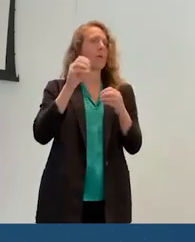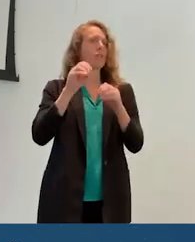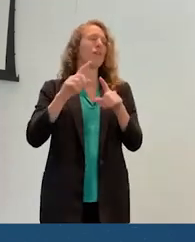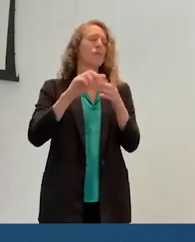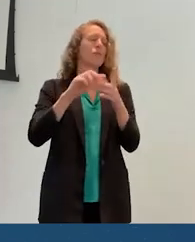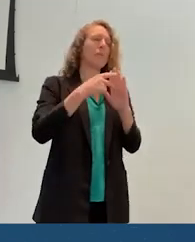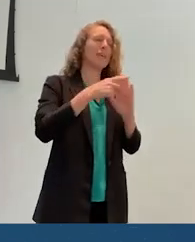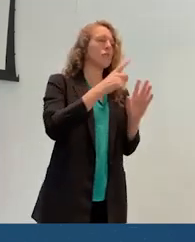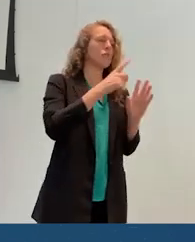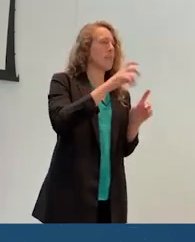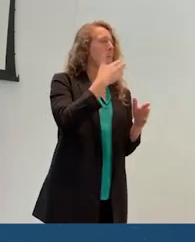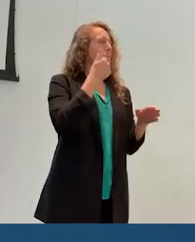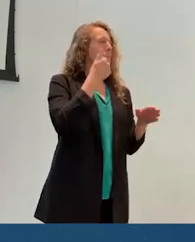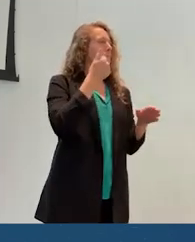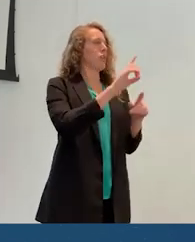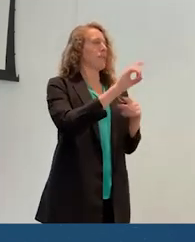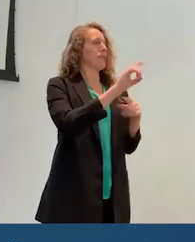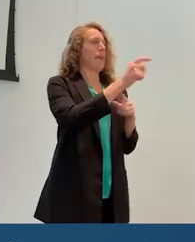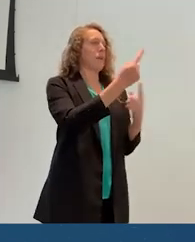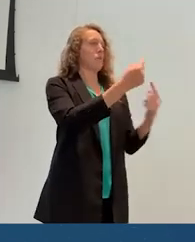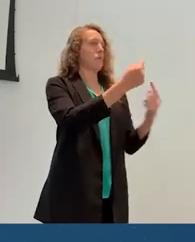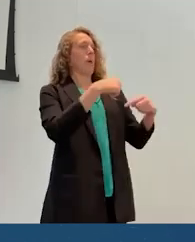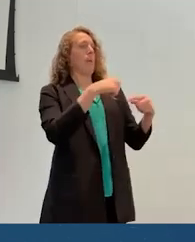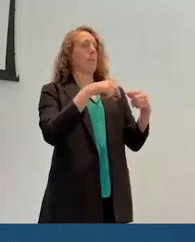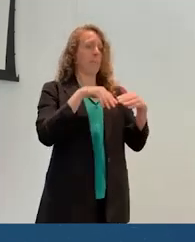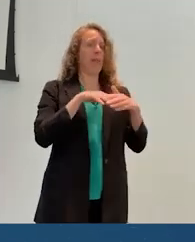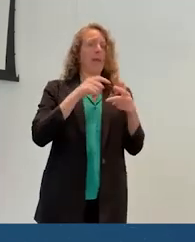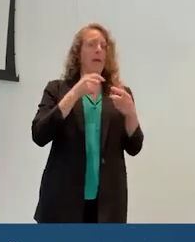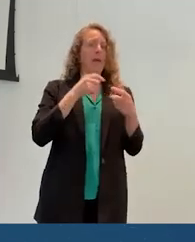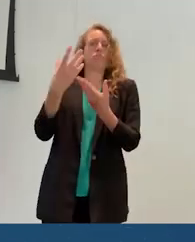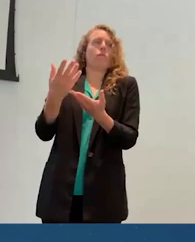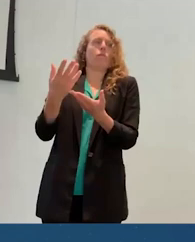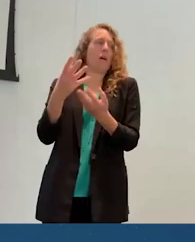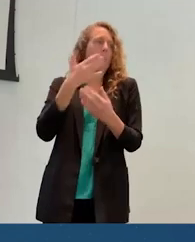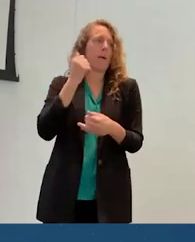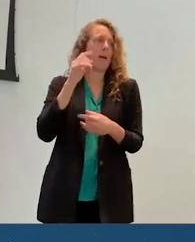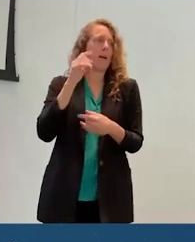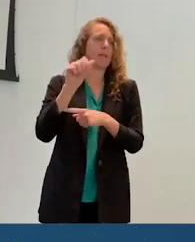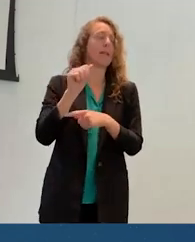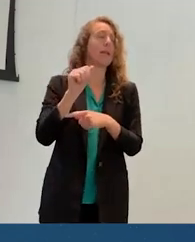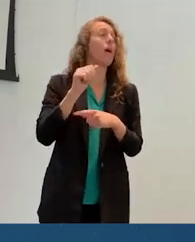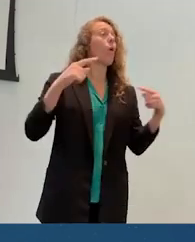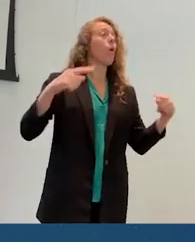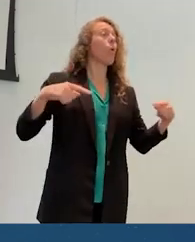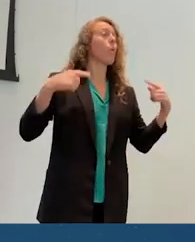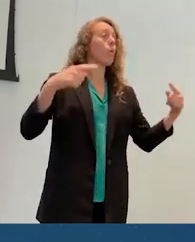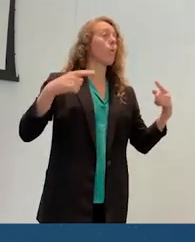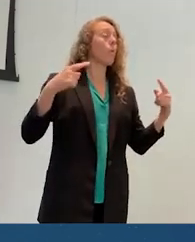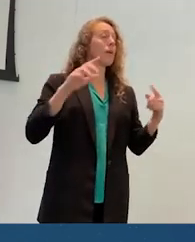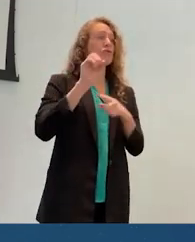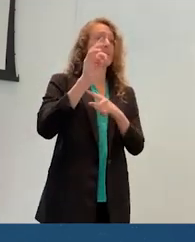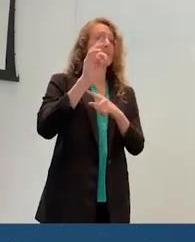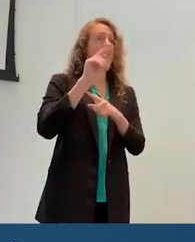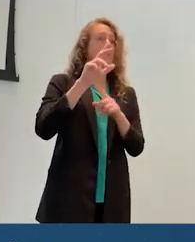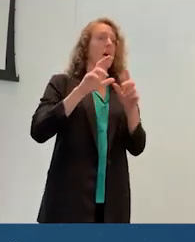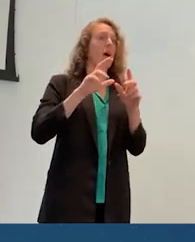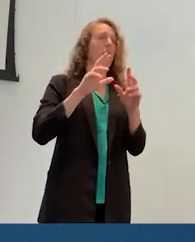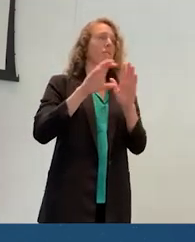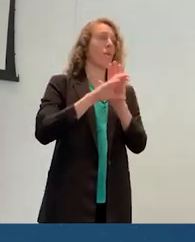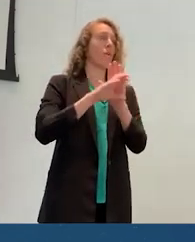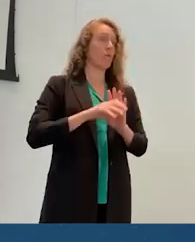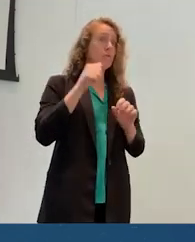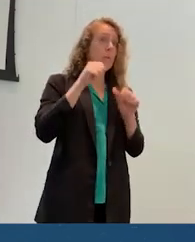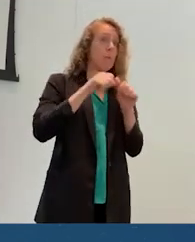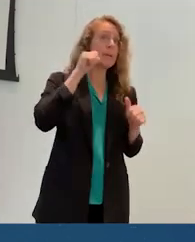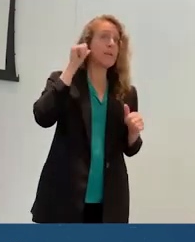data that isn't just the, you know, wheelchair stock photos to fuel that fuel things like, you know, yesterday with sign language, you're talking about the